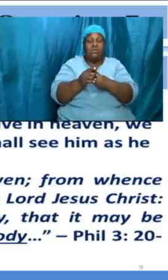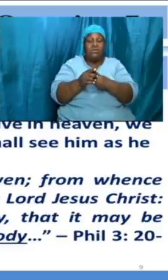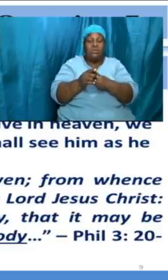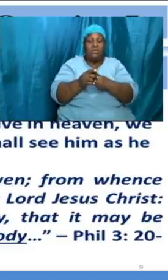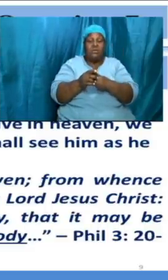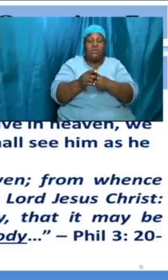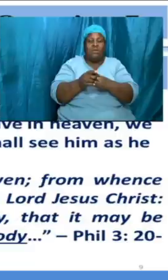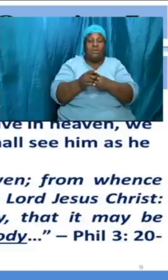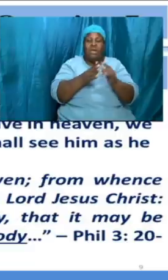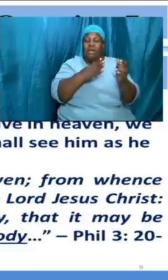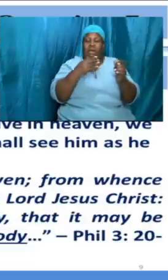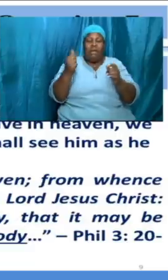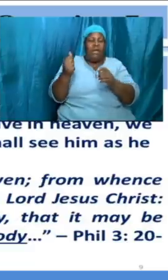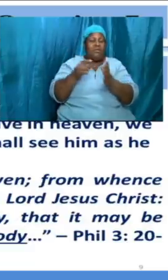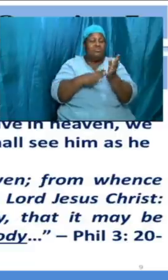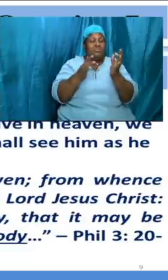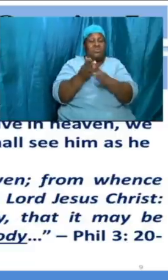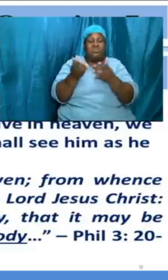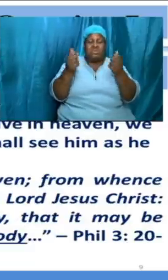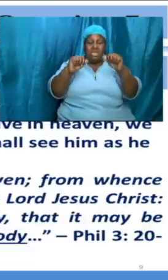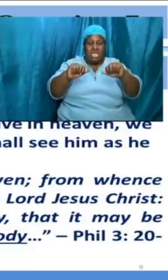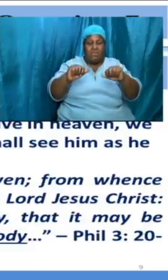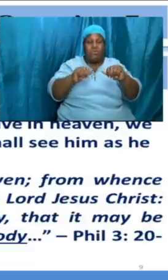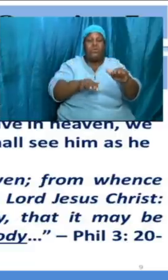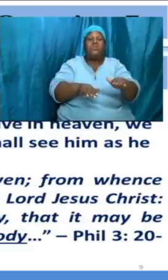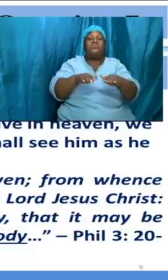walk through the barriers